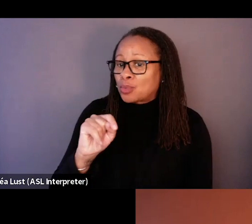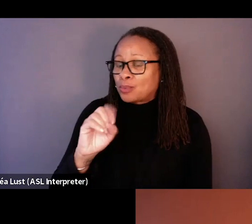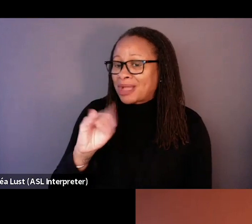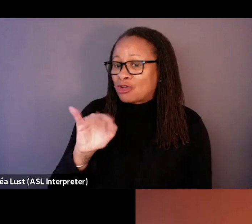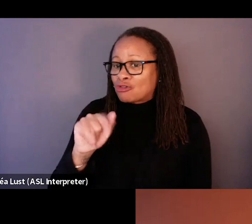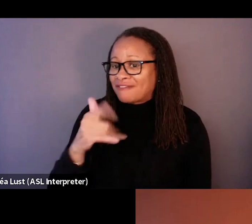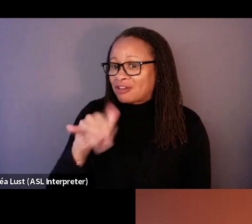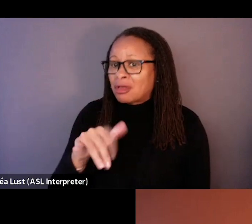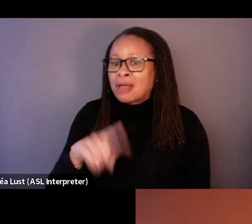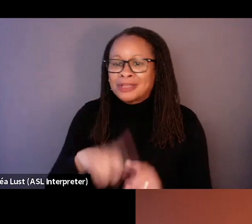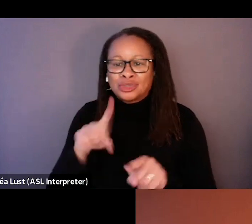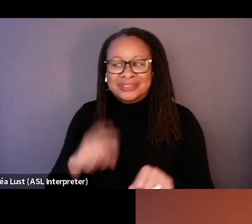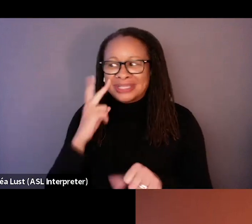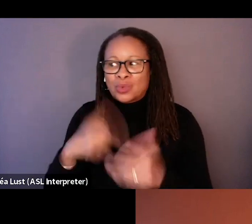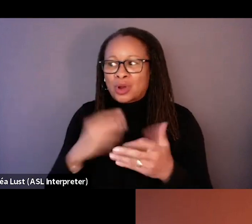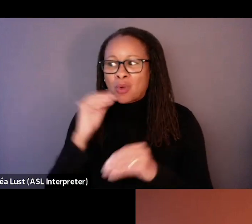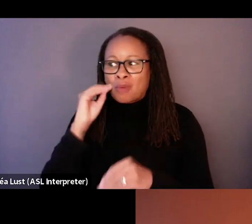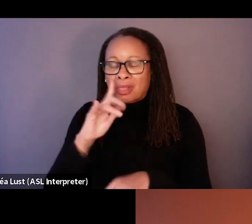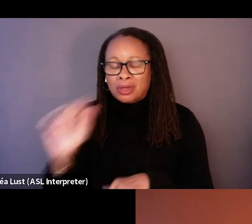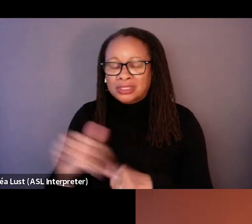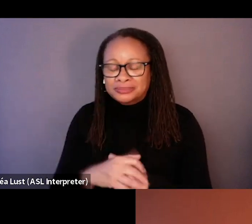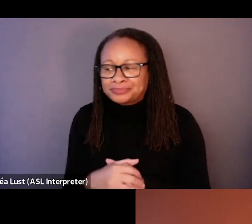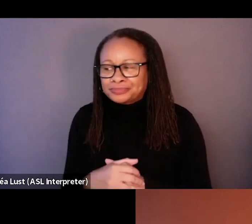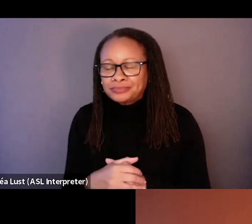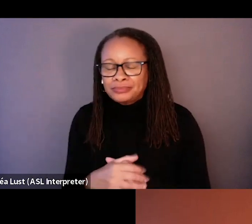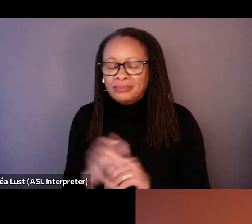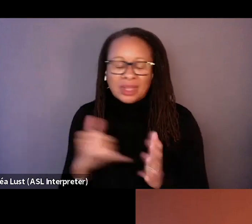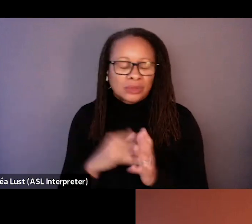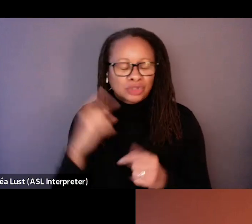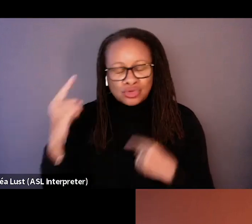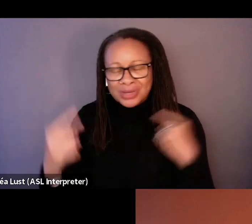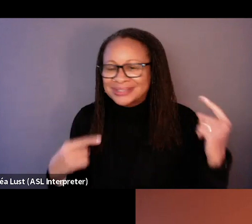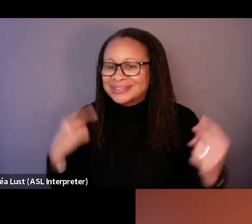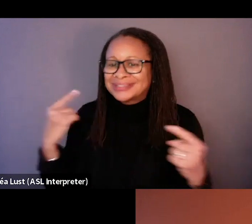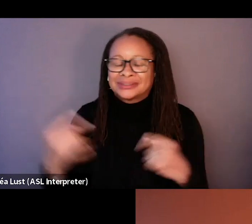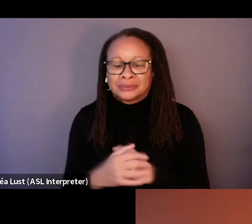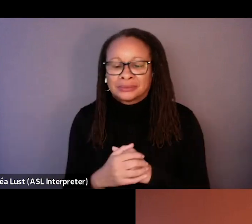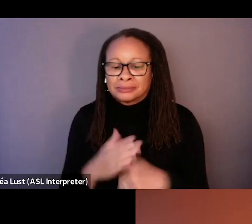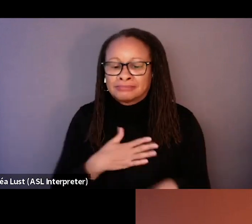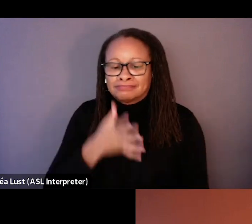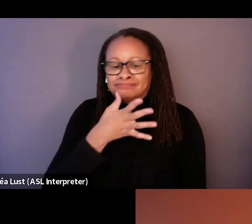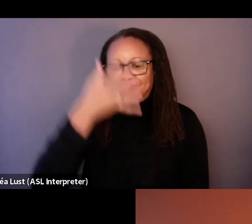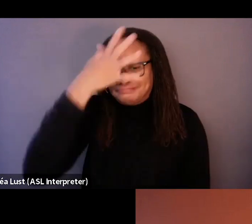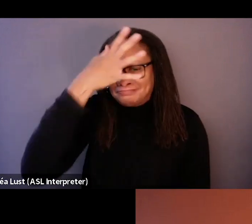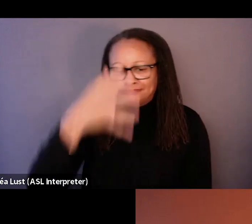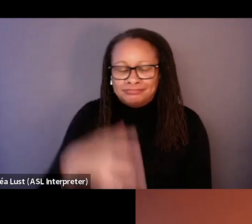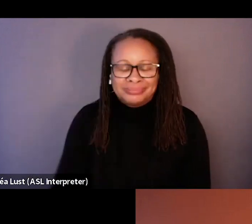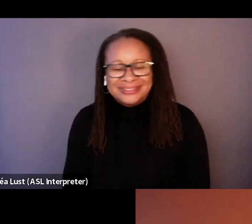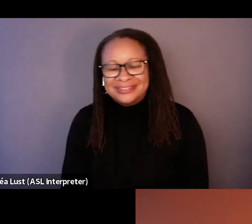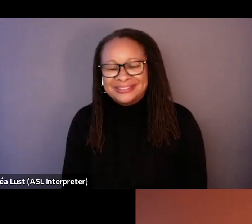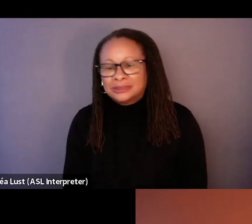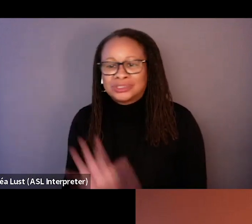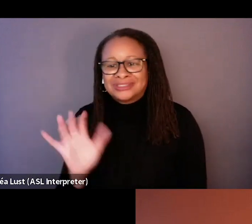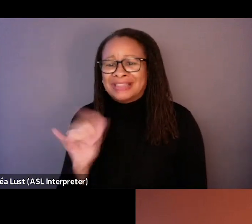what our home looked like, you know, it was like, uh, it was a crazy, uh, you know, my parents, like, uh, you know, it was, it